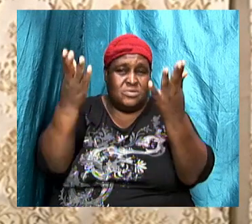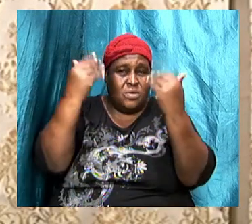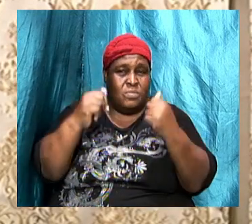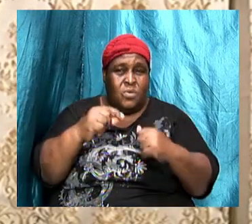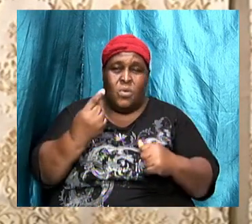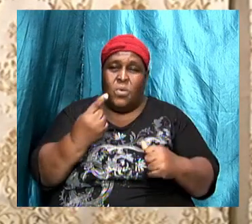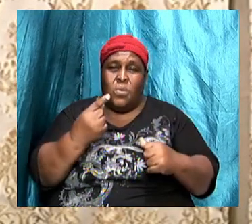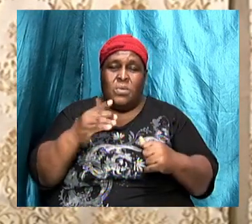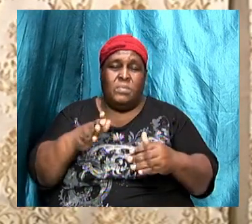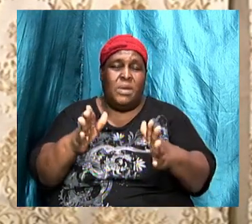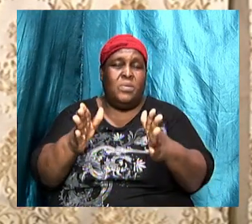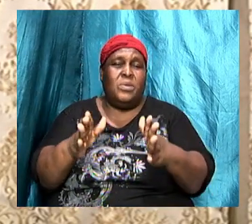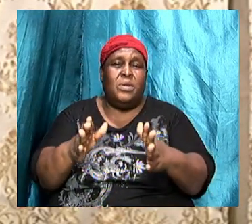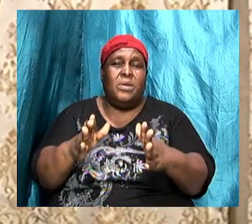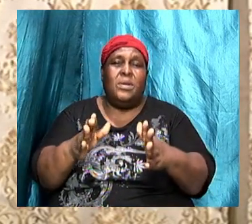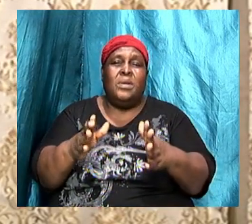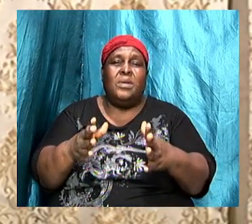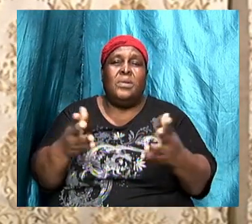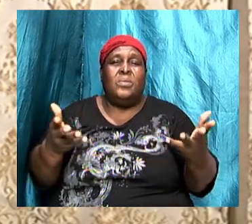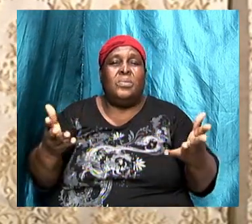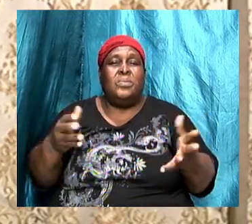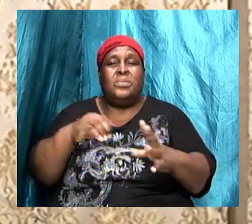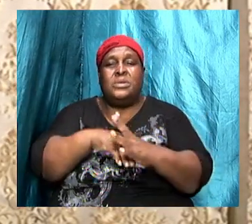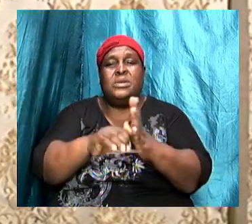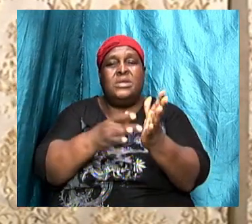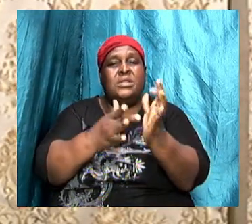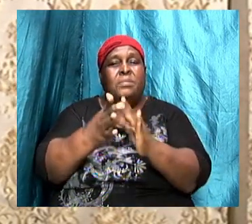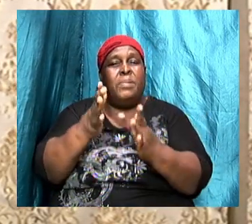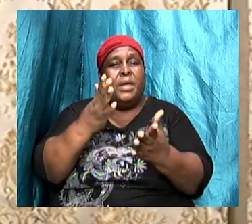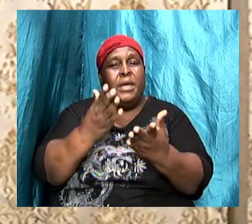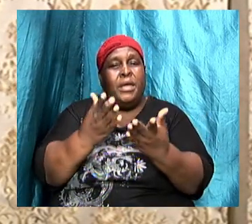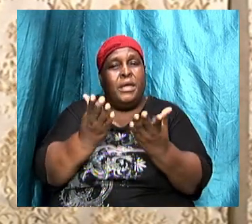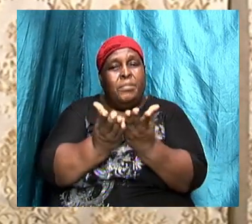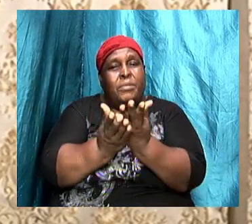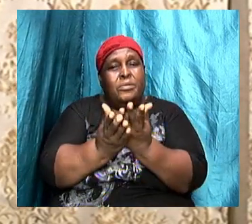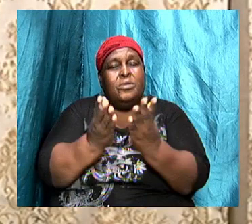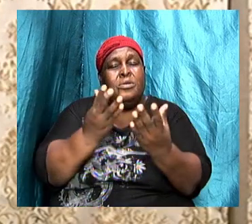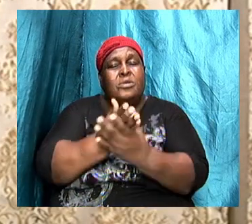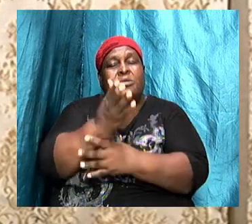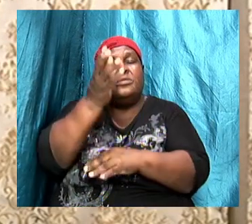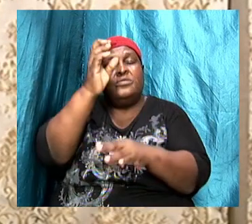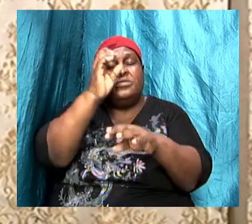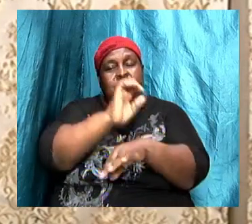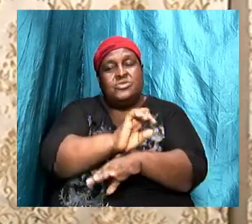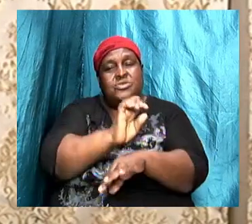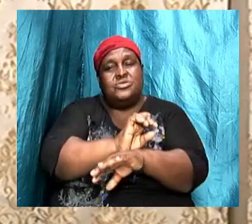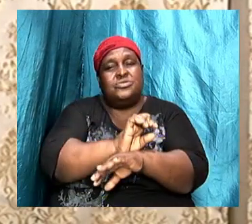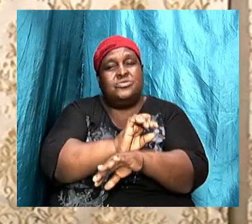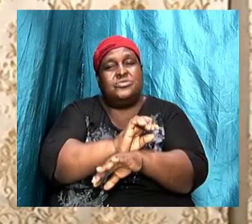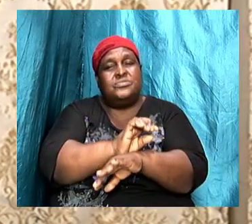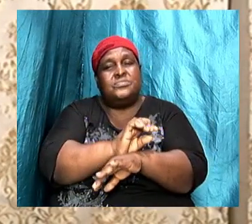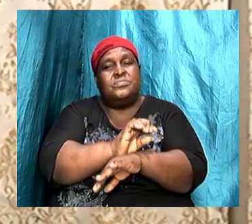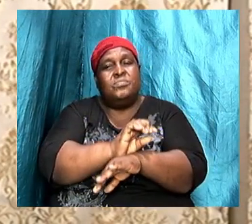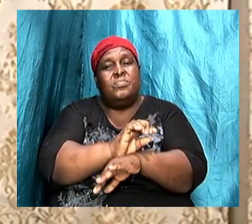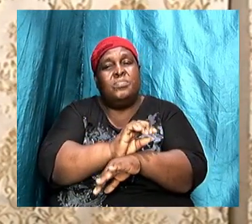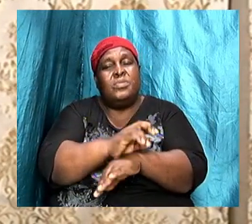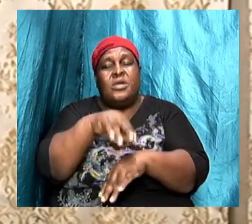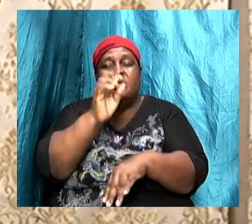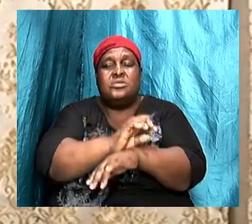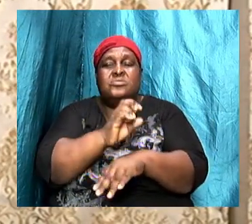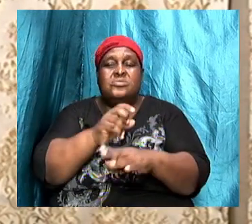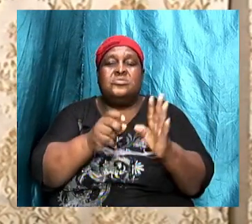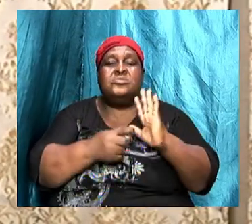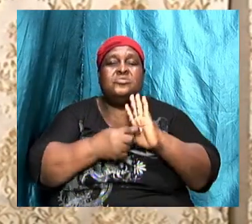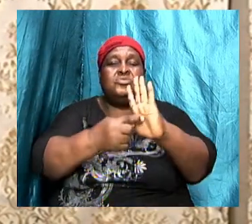what we know in the Bible, which was given through the church. It was the church that showed us the